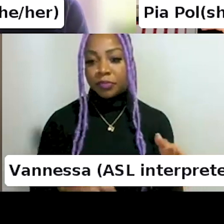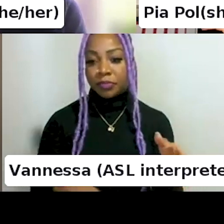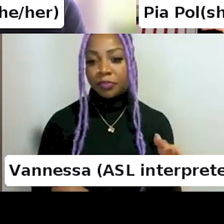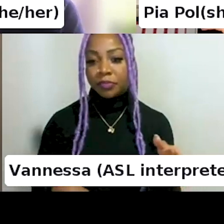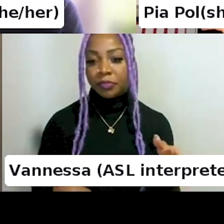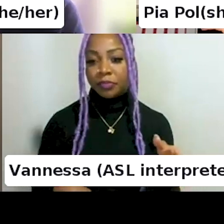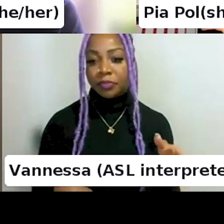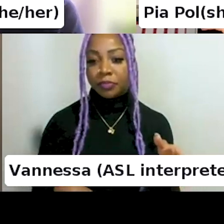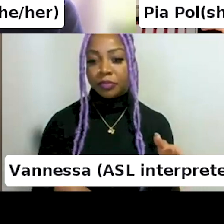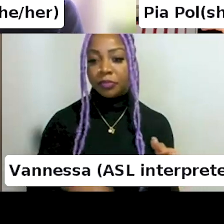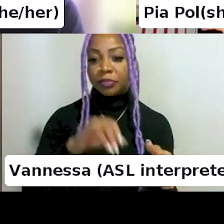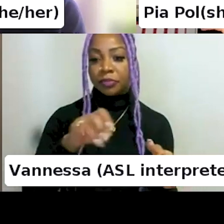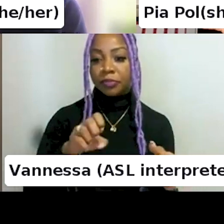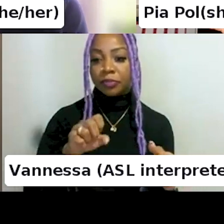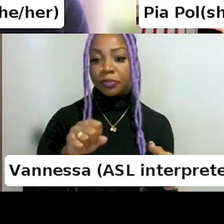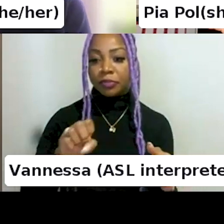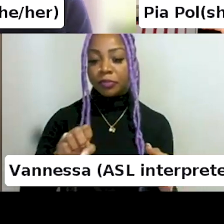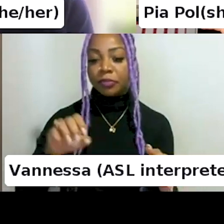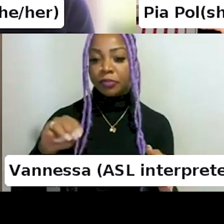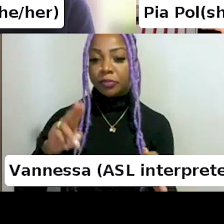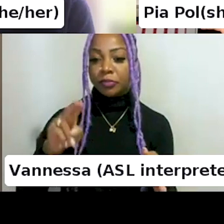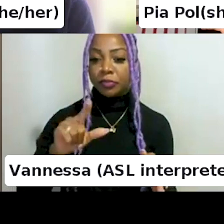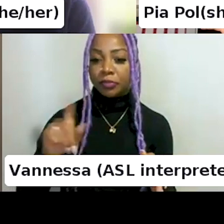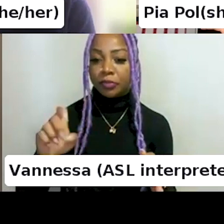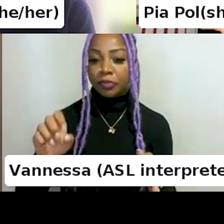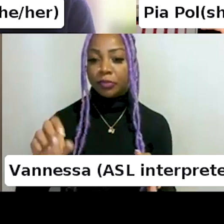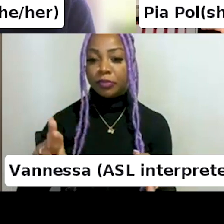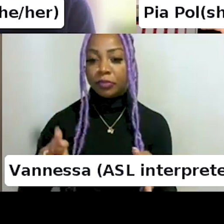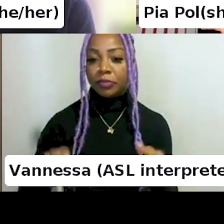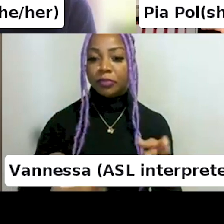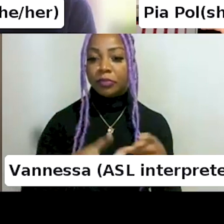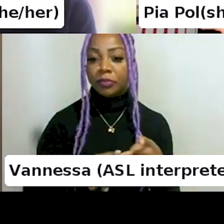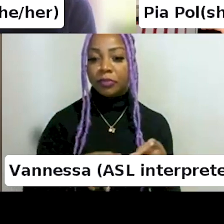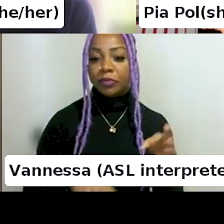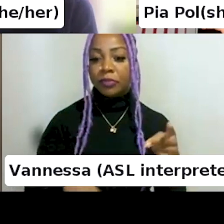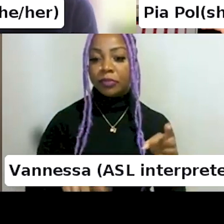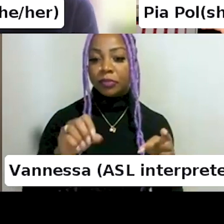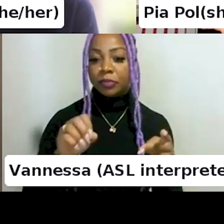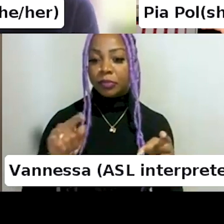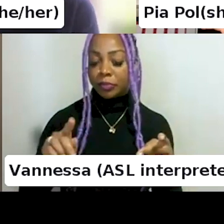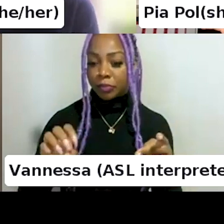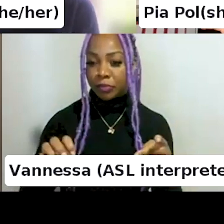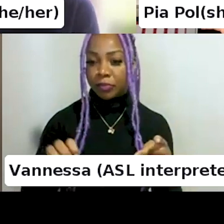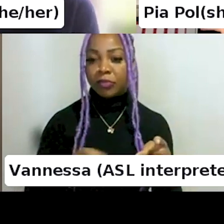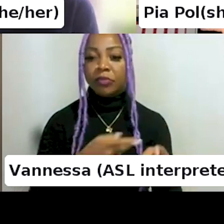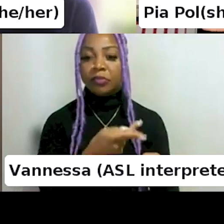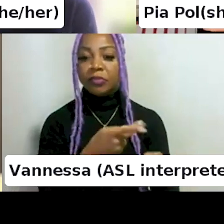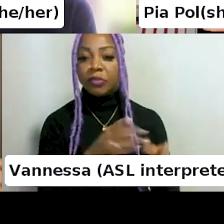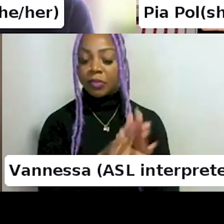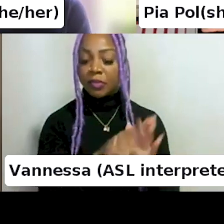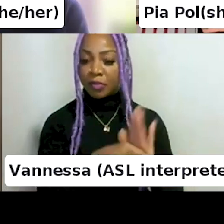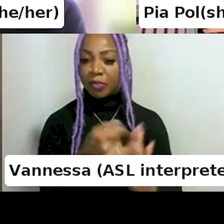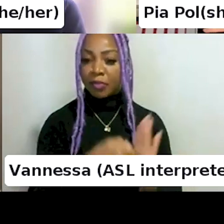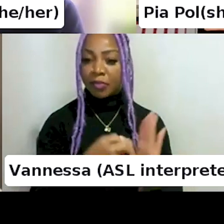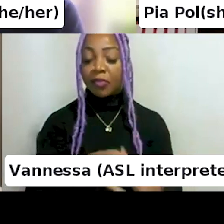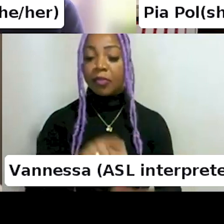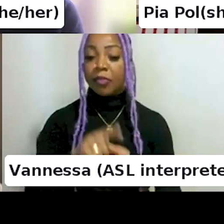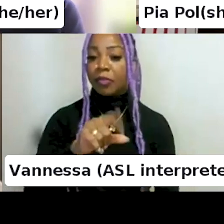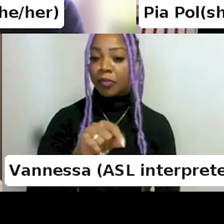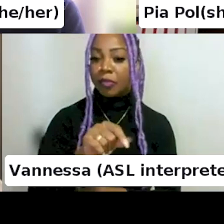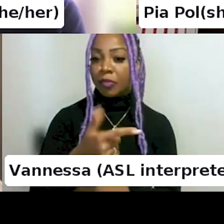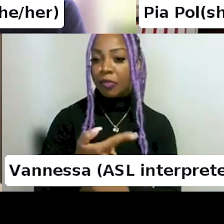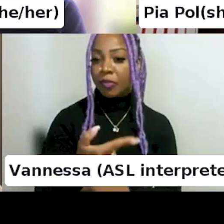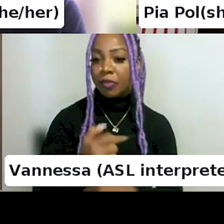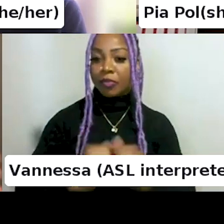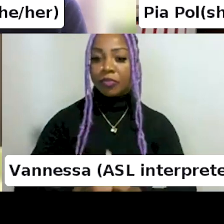Yessa Mahler is an Amsterdam-based bookseller with a background in contemporary art. In 2021, she founded Yessa Press, an